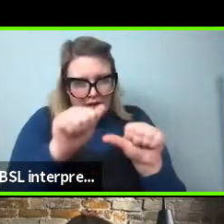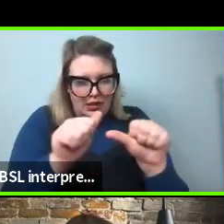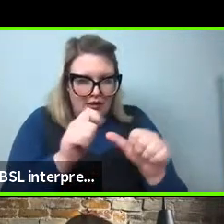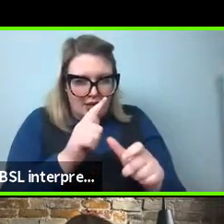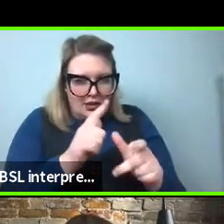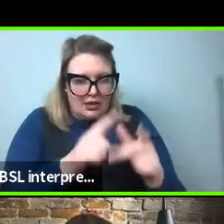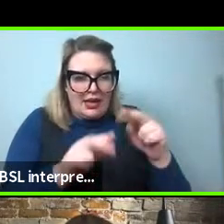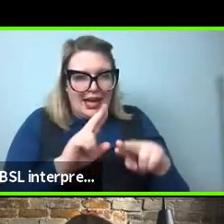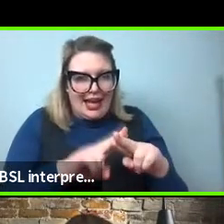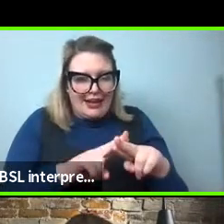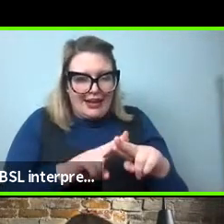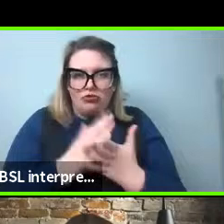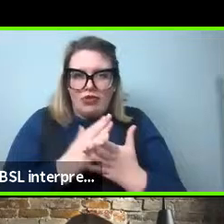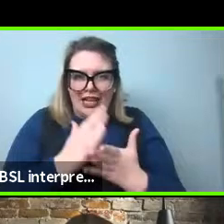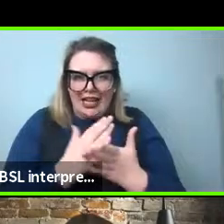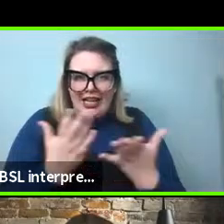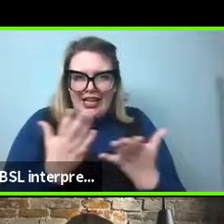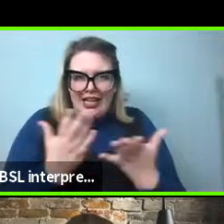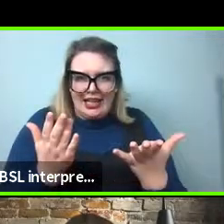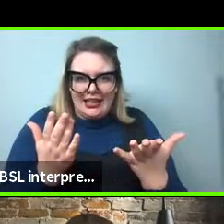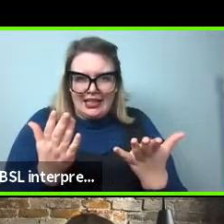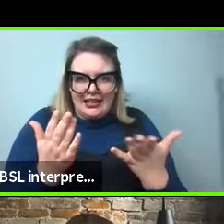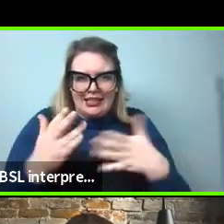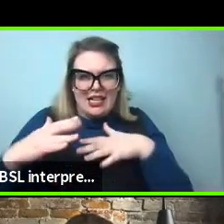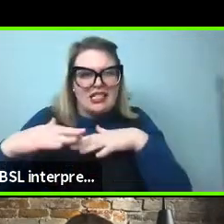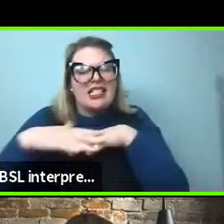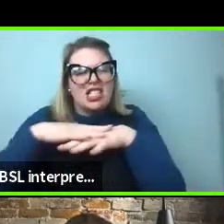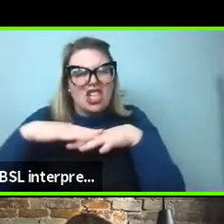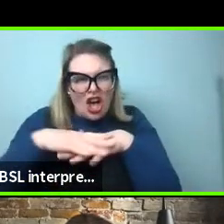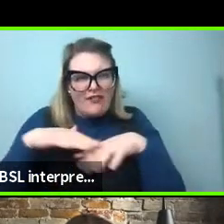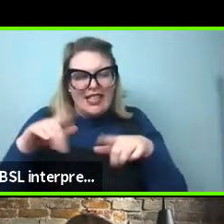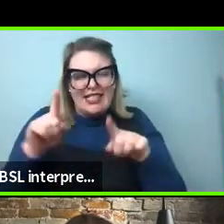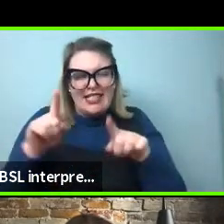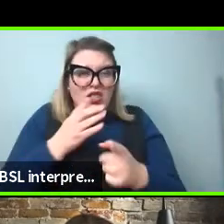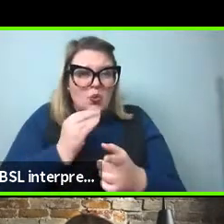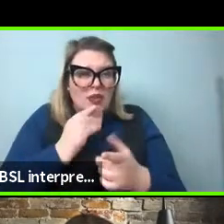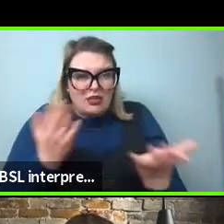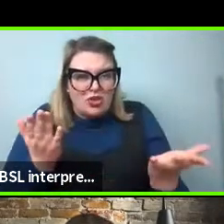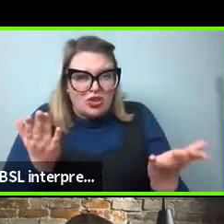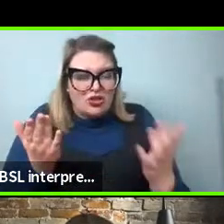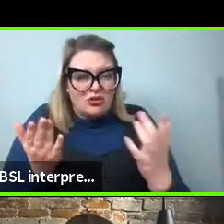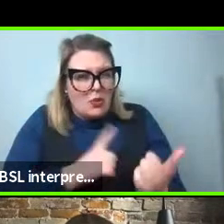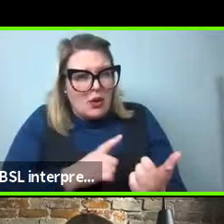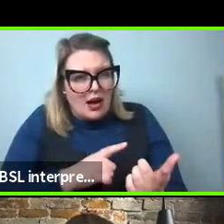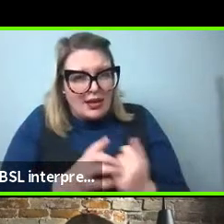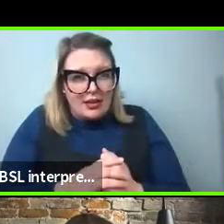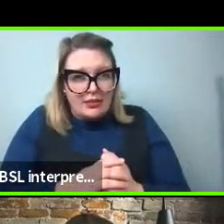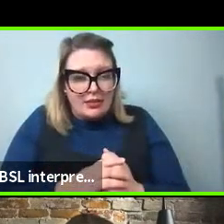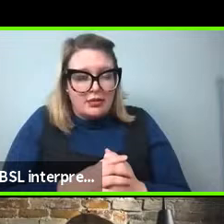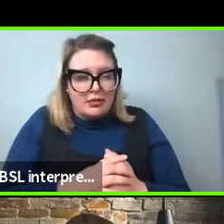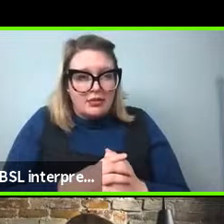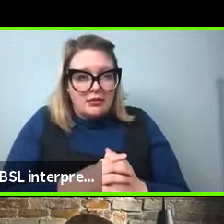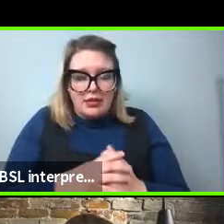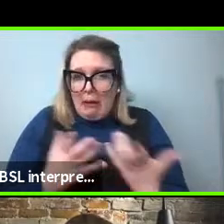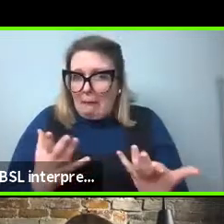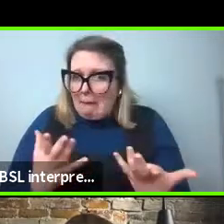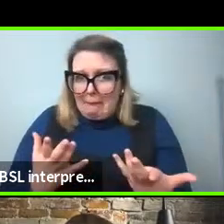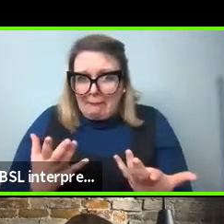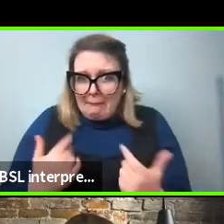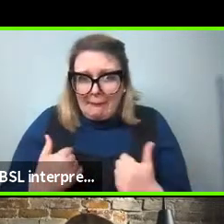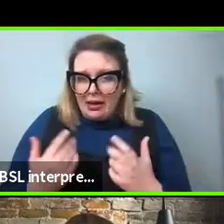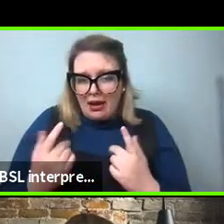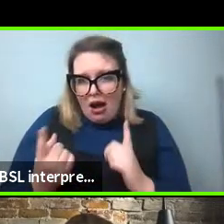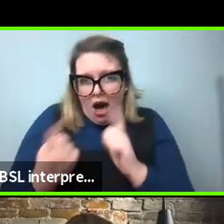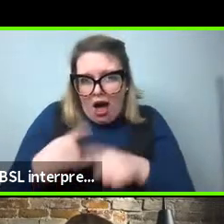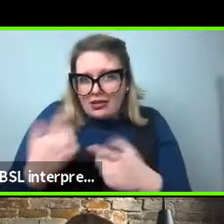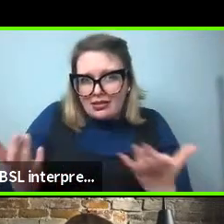usage-based? So, so the answer there is, is probably, I don't have a, I don't have a good answer, but the, the answer is in terms